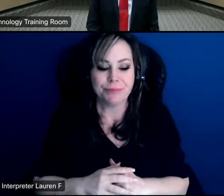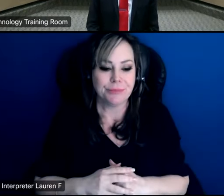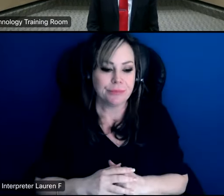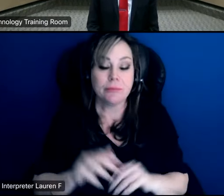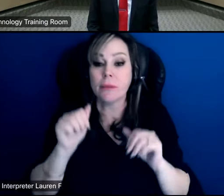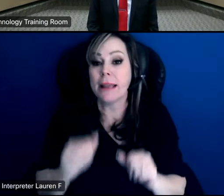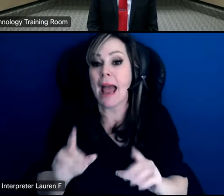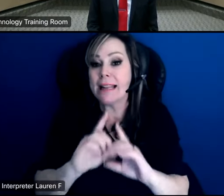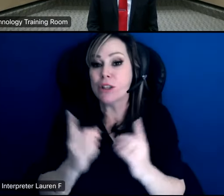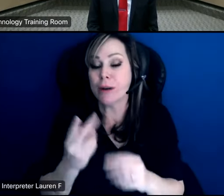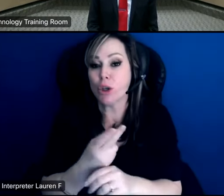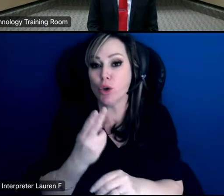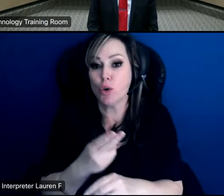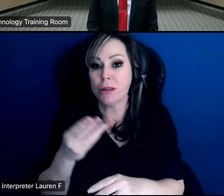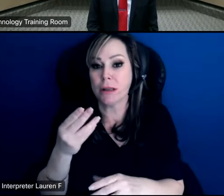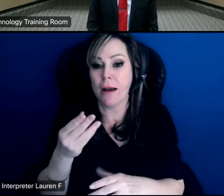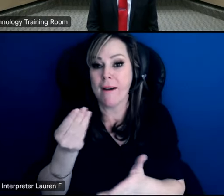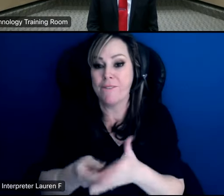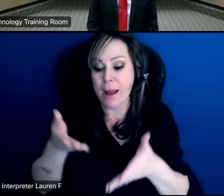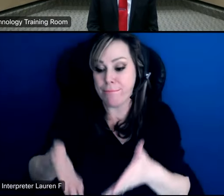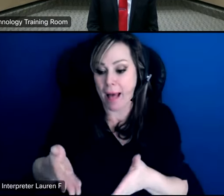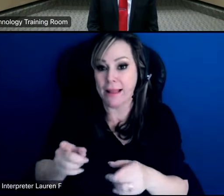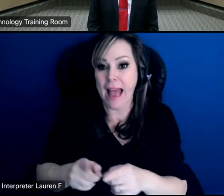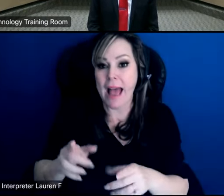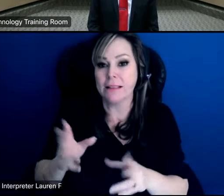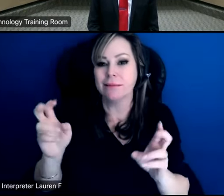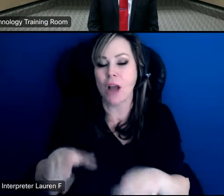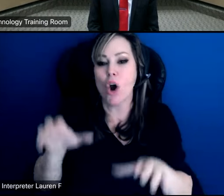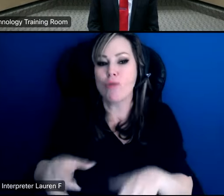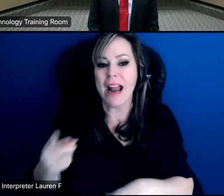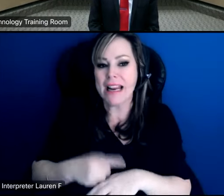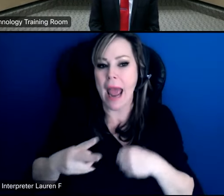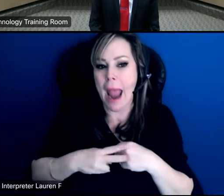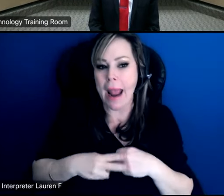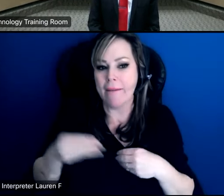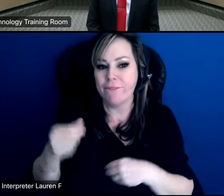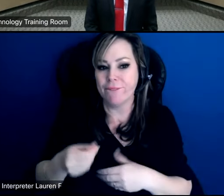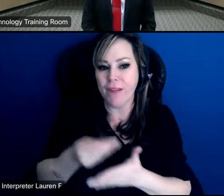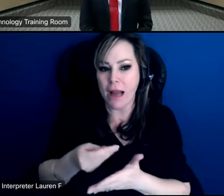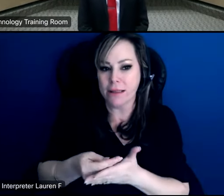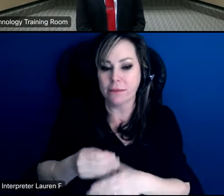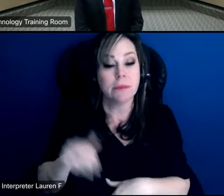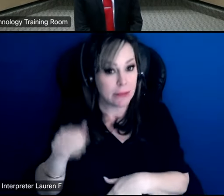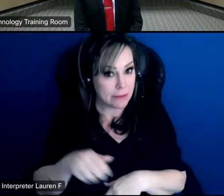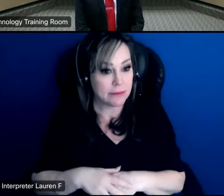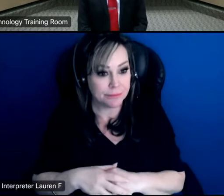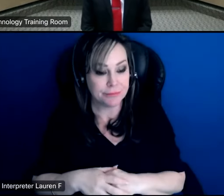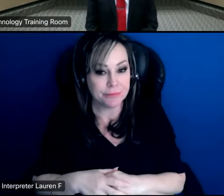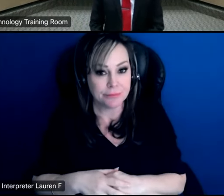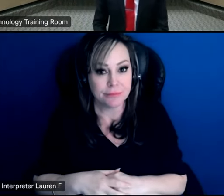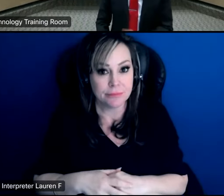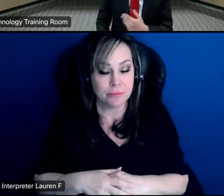can the district use its fund balance as a rainy day fund uh yes it can and uh we